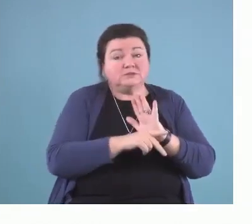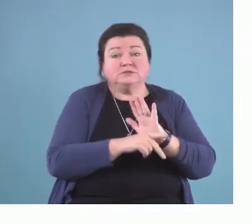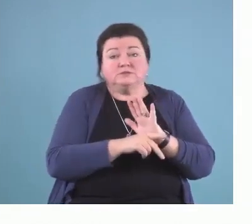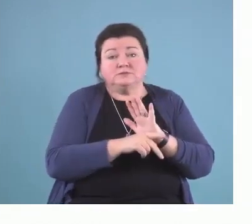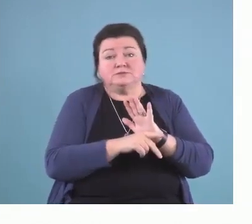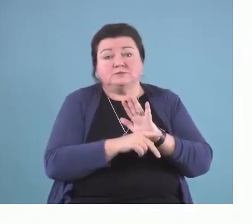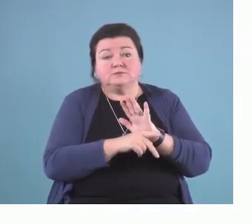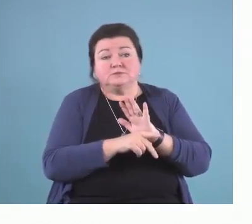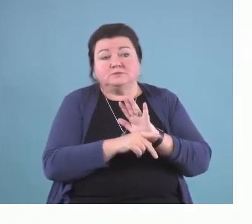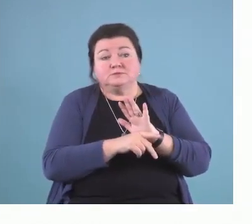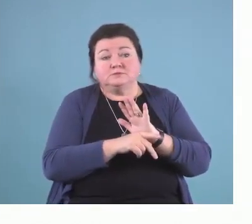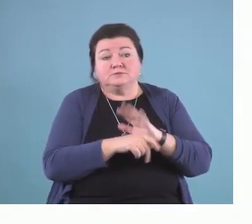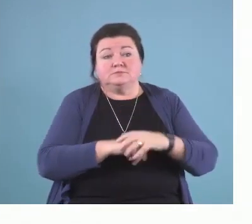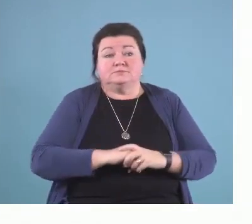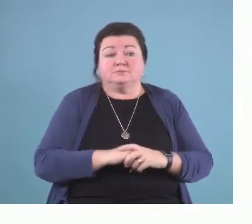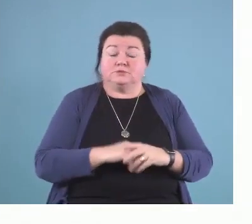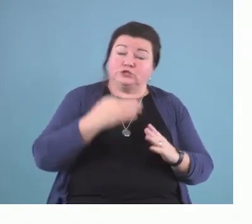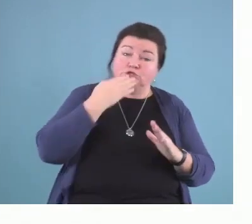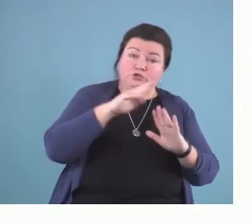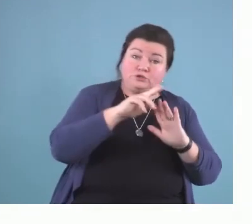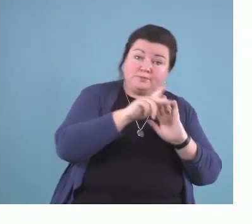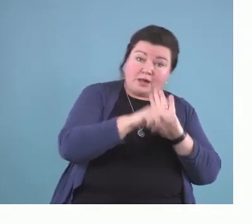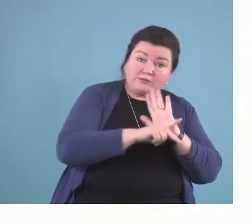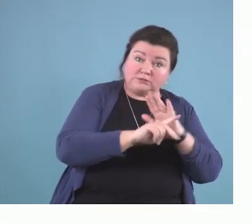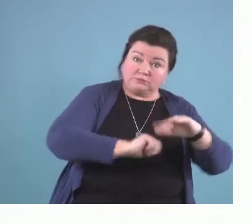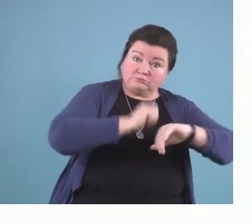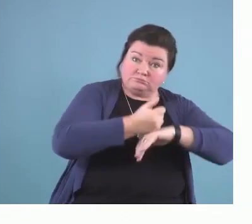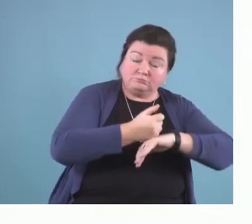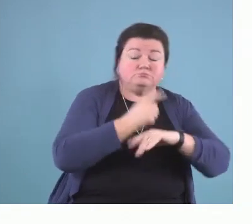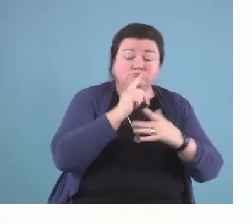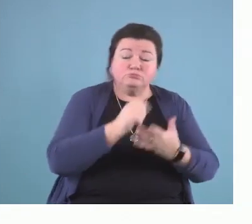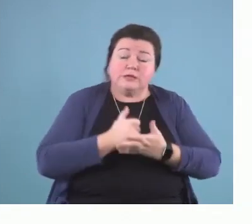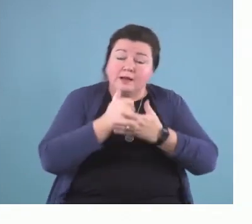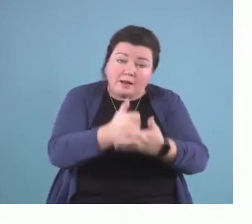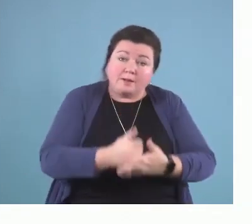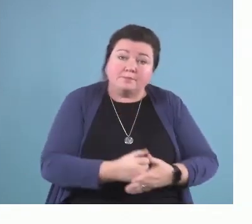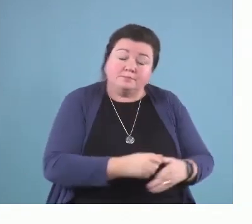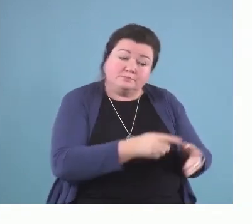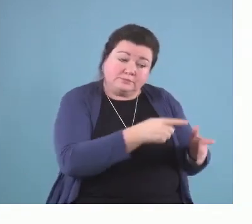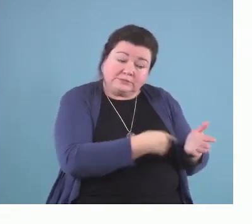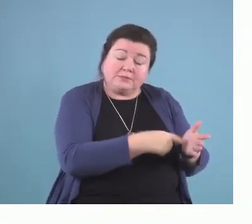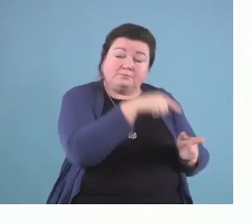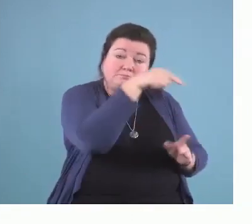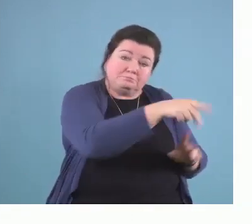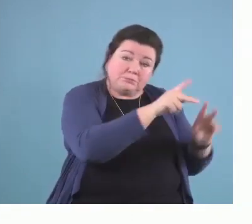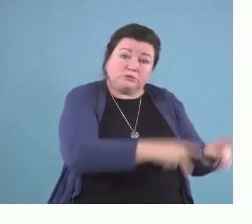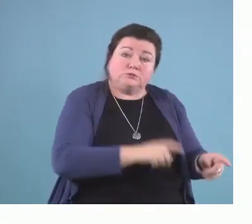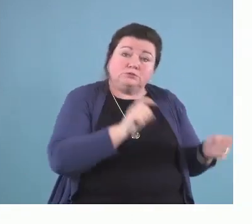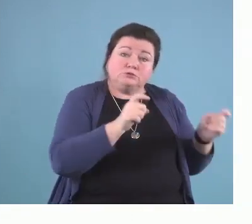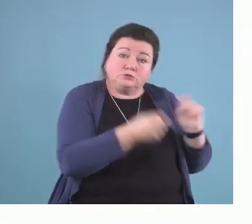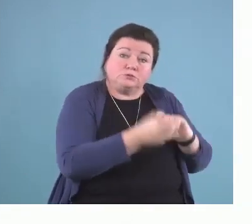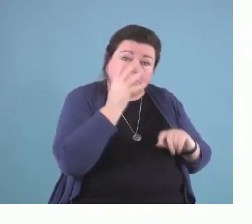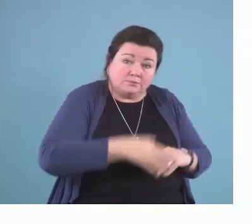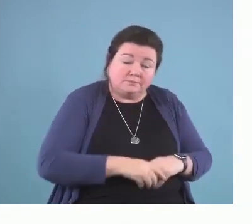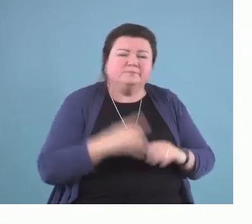Right? So, having good policy actually can help individuals change their behavior. As an example.